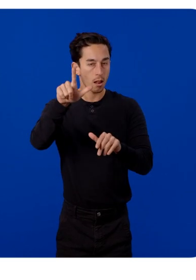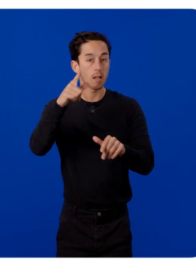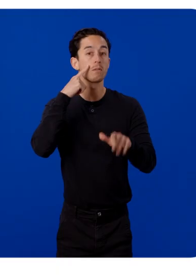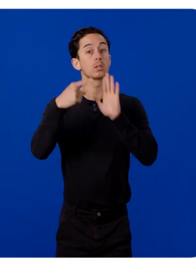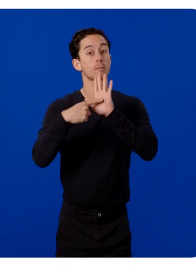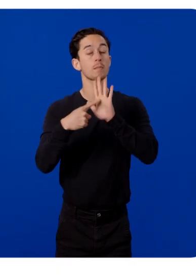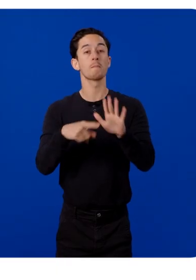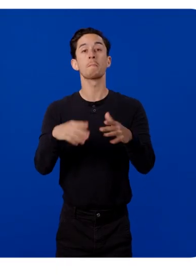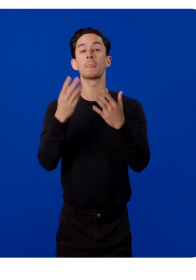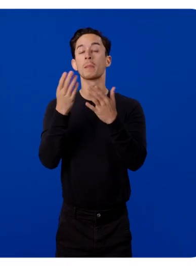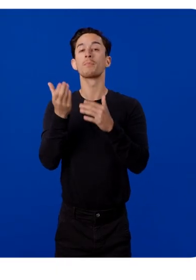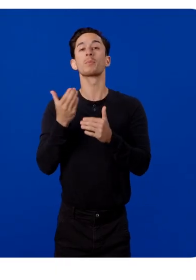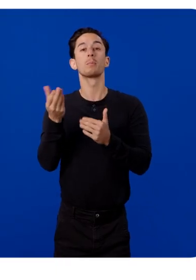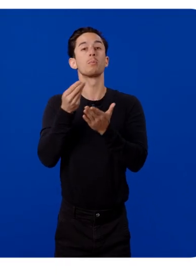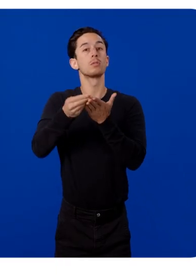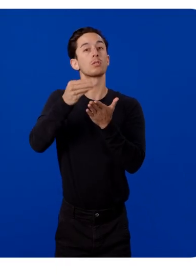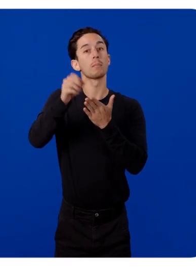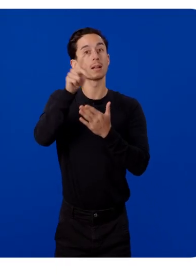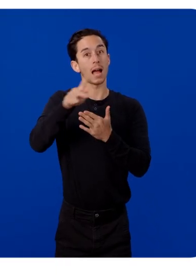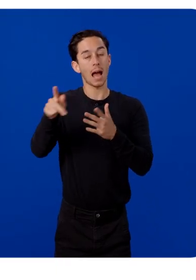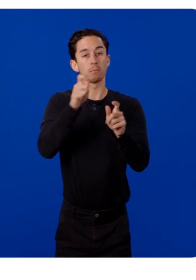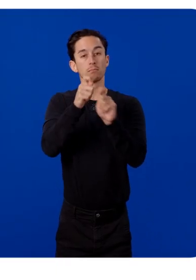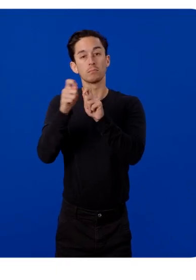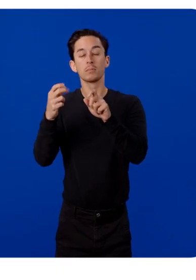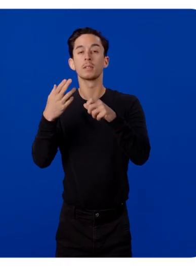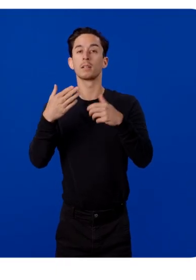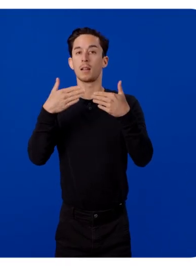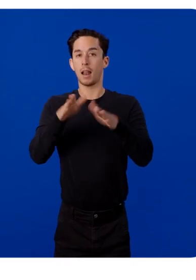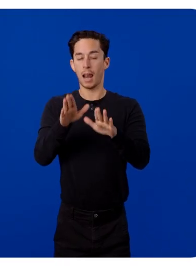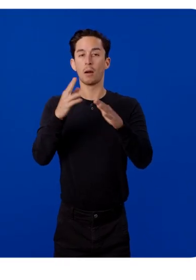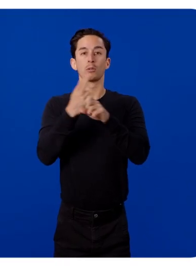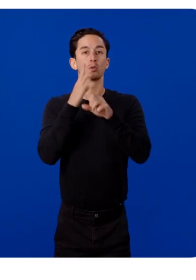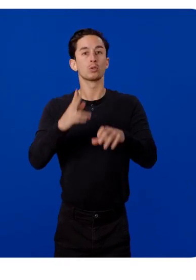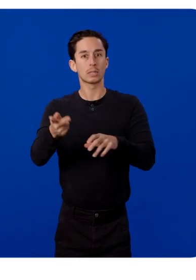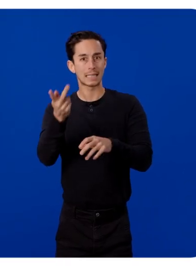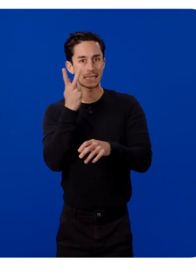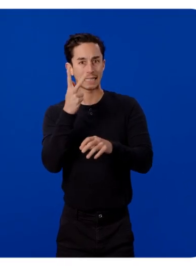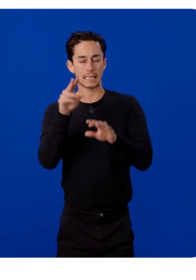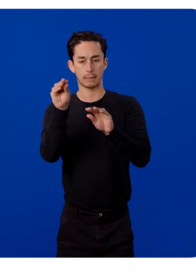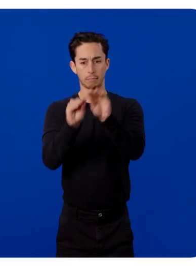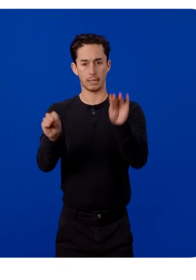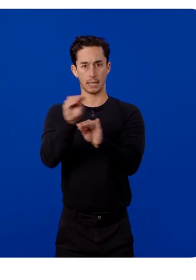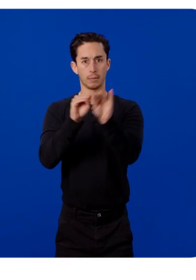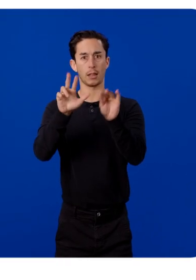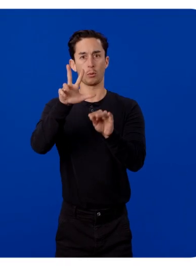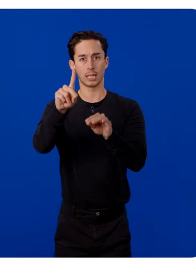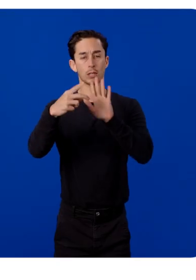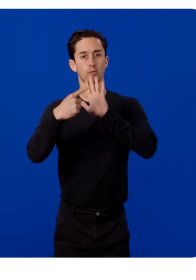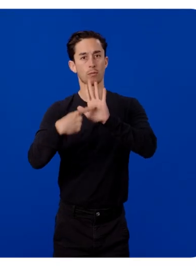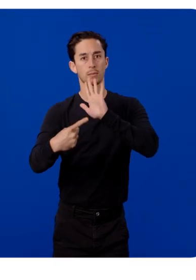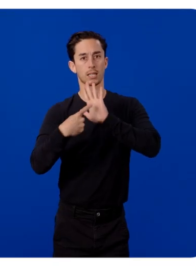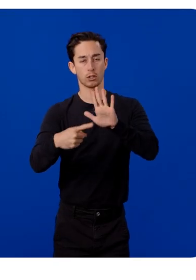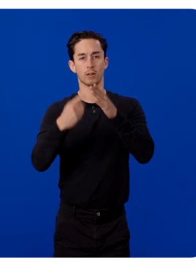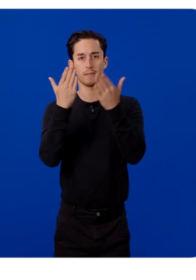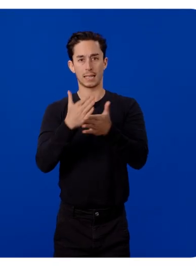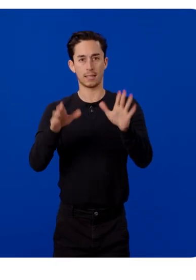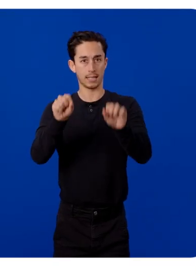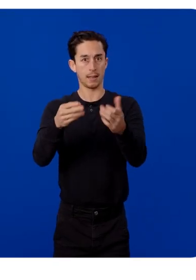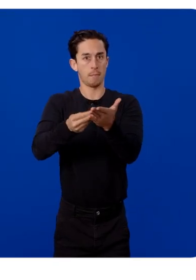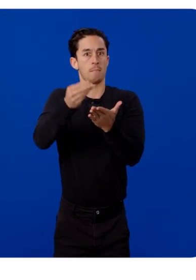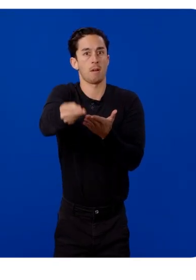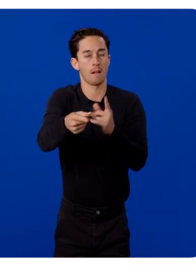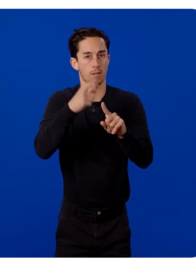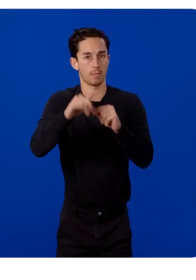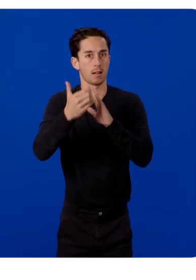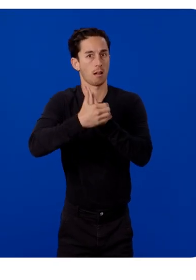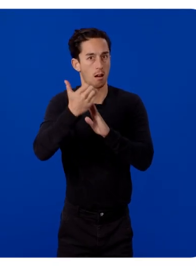example, imagine a mobile shopping app augmented to allow users to see and manipulate 3D virtual representations of catalog items.